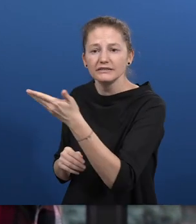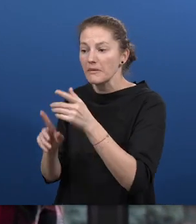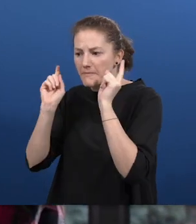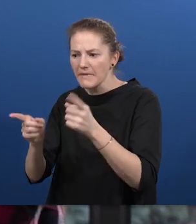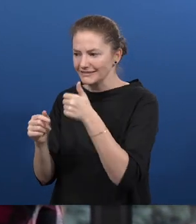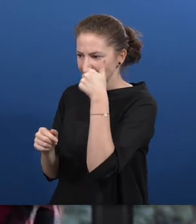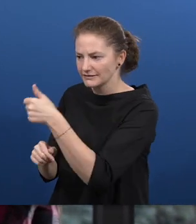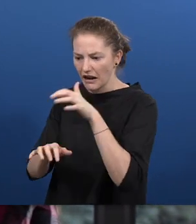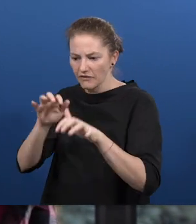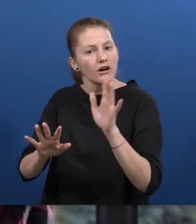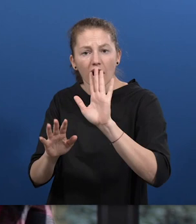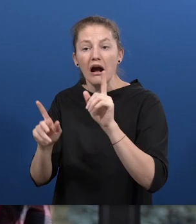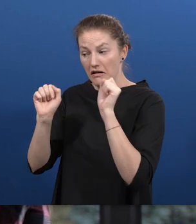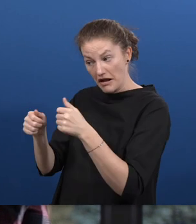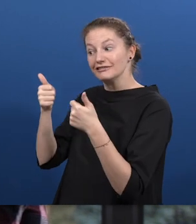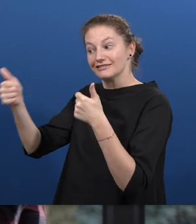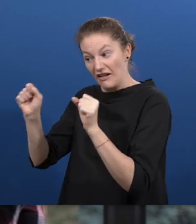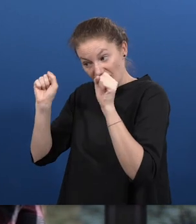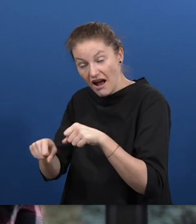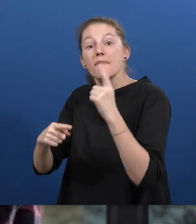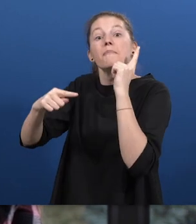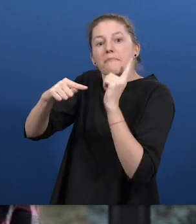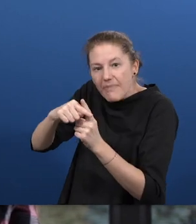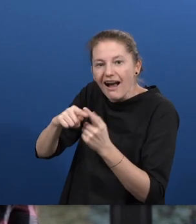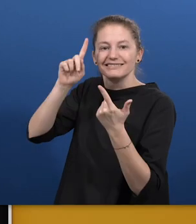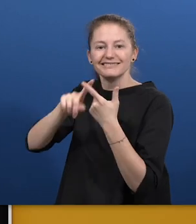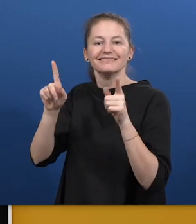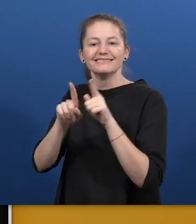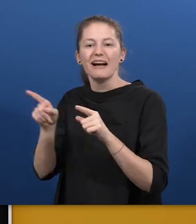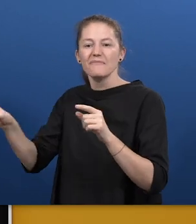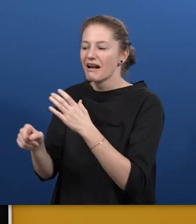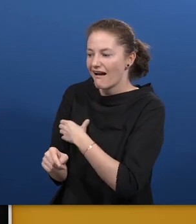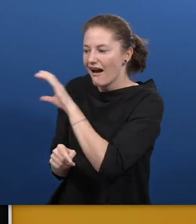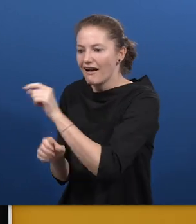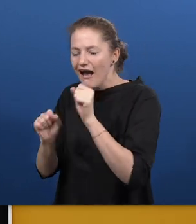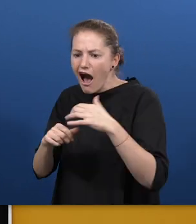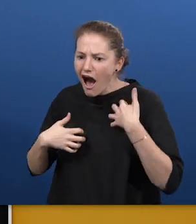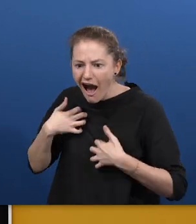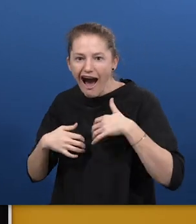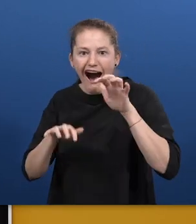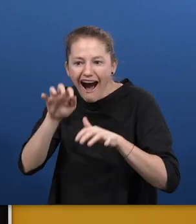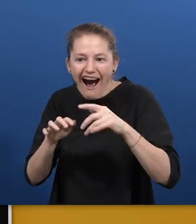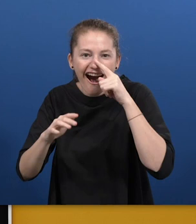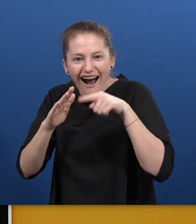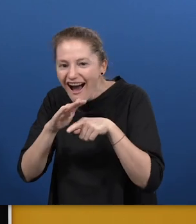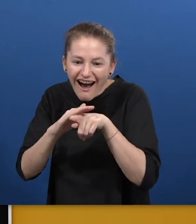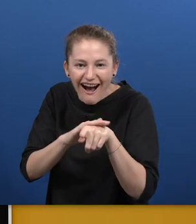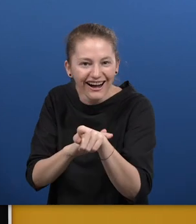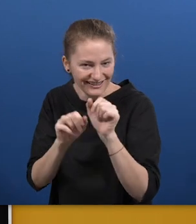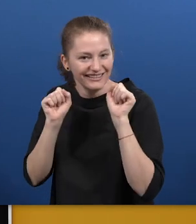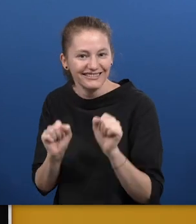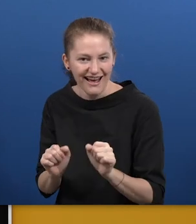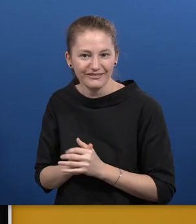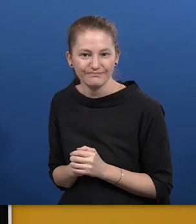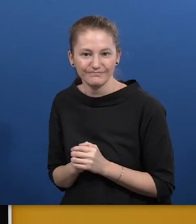empowering people to do more. As we are still in an early stage of deployment, we don't have feedback